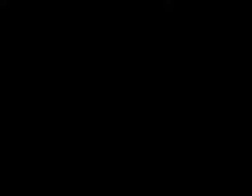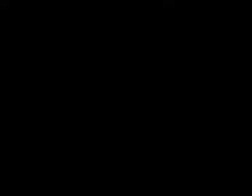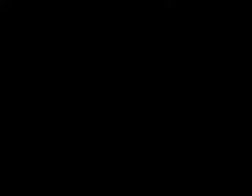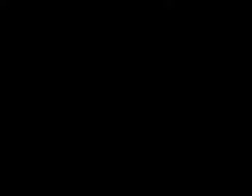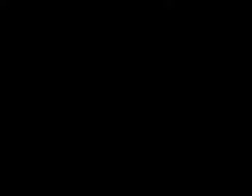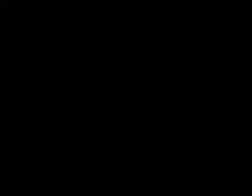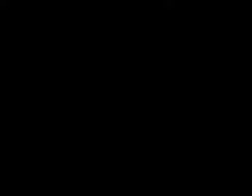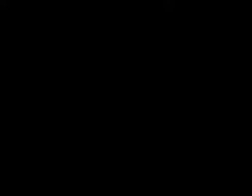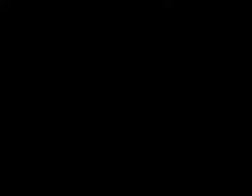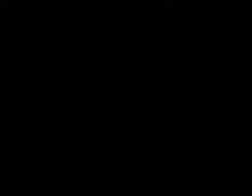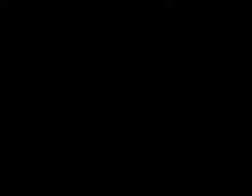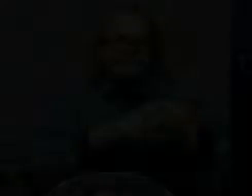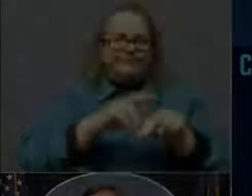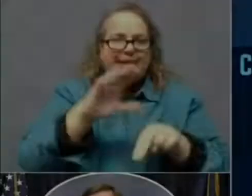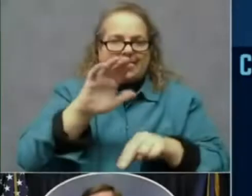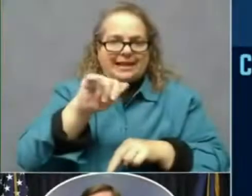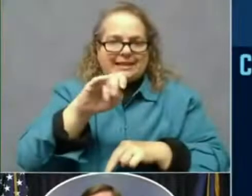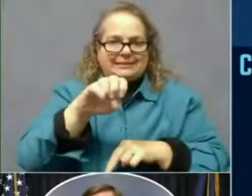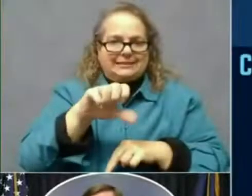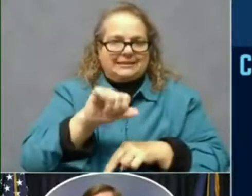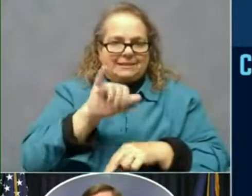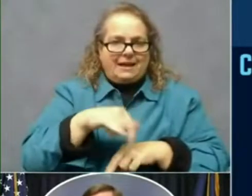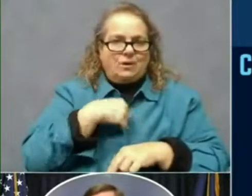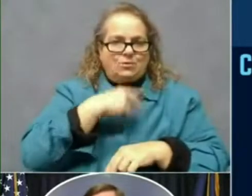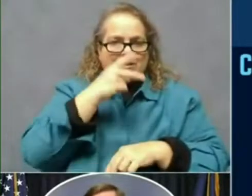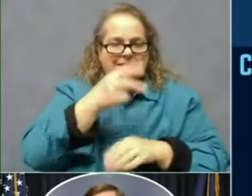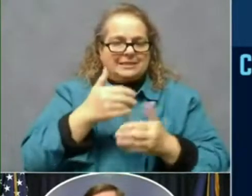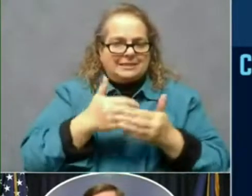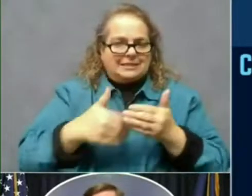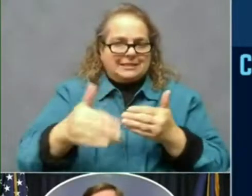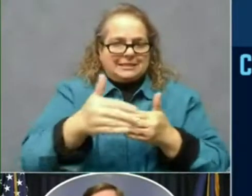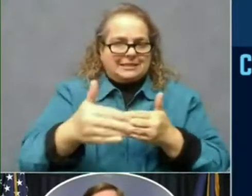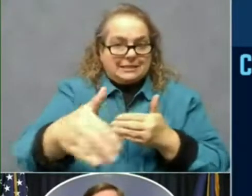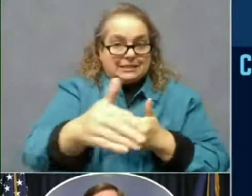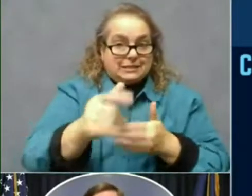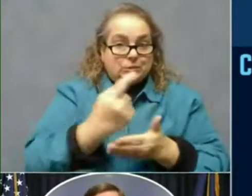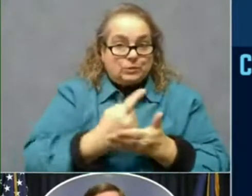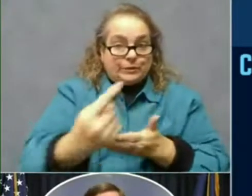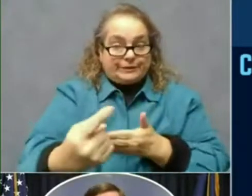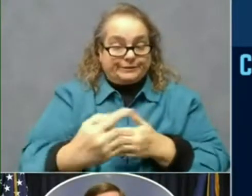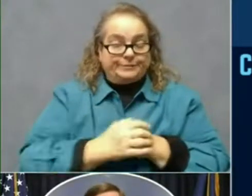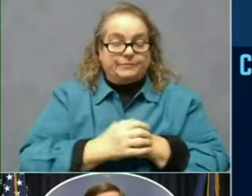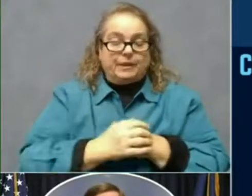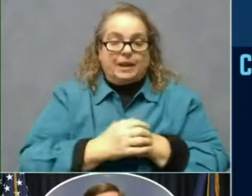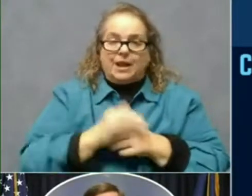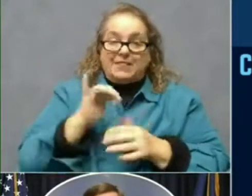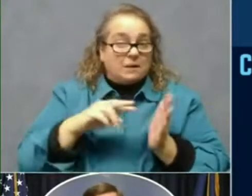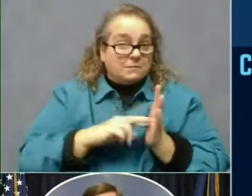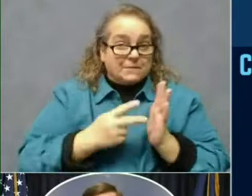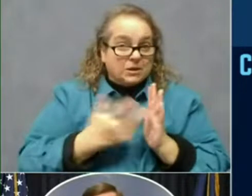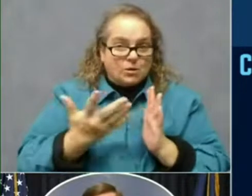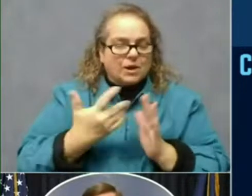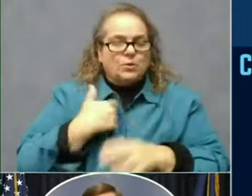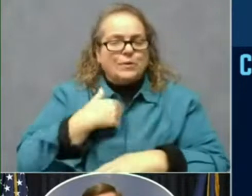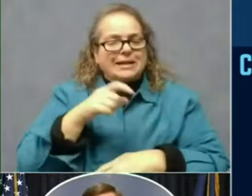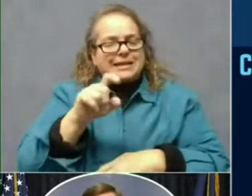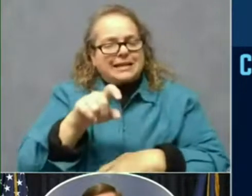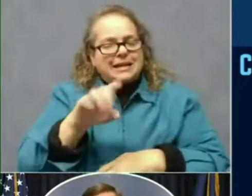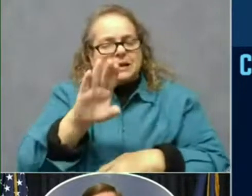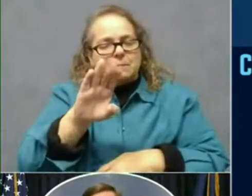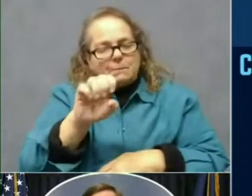that we see over the coming weeks. And what that means is we just need the very best out of people moving forward.